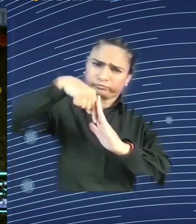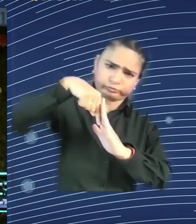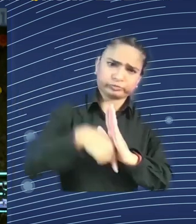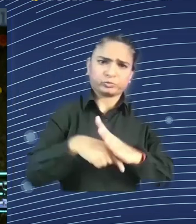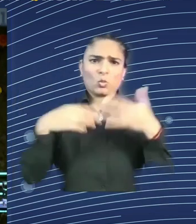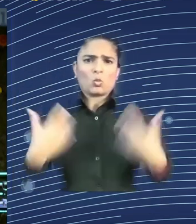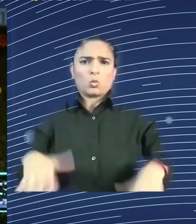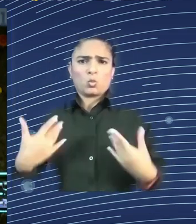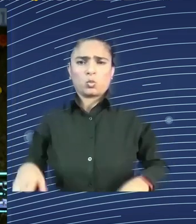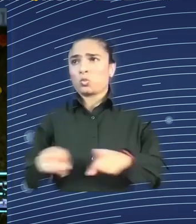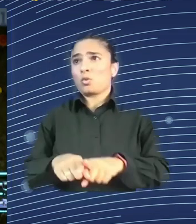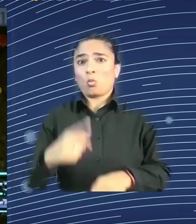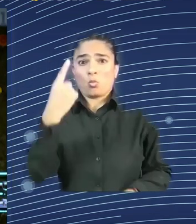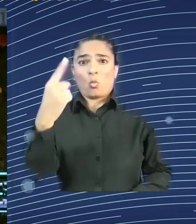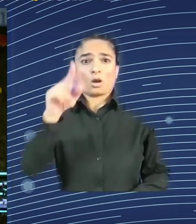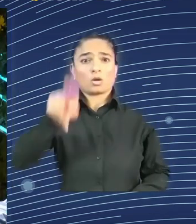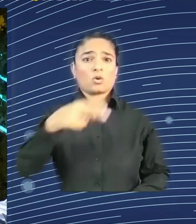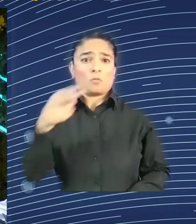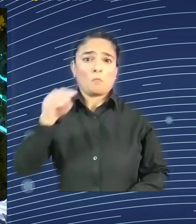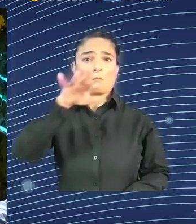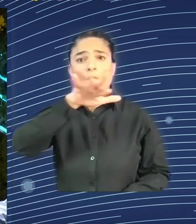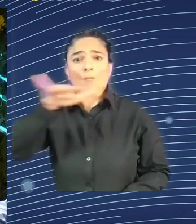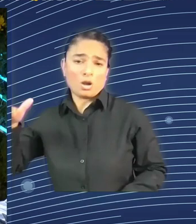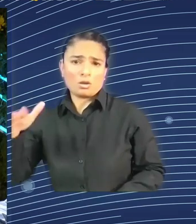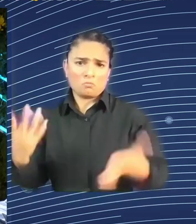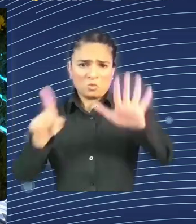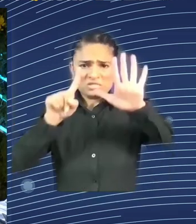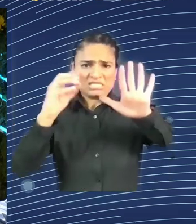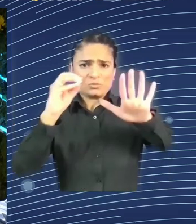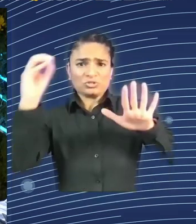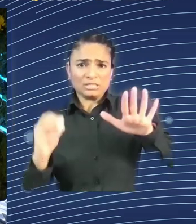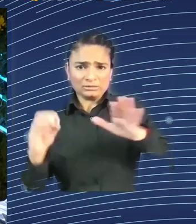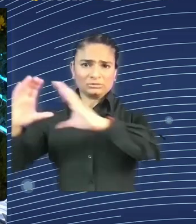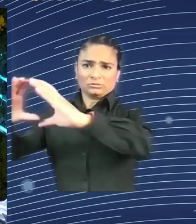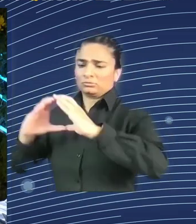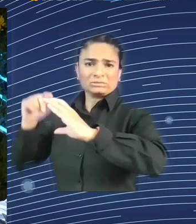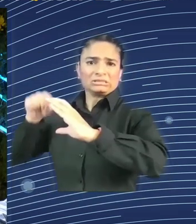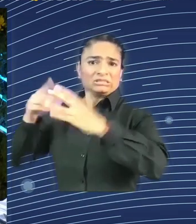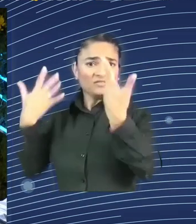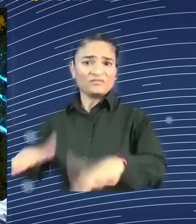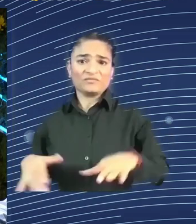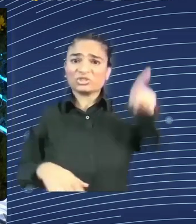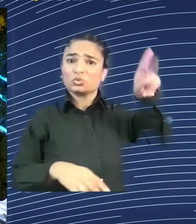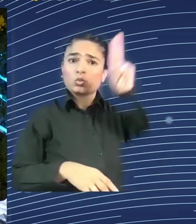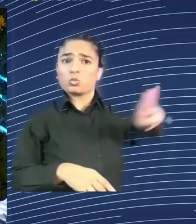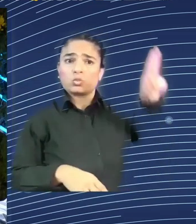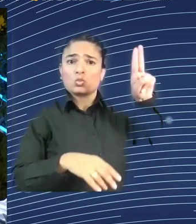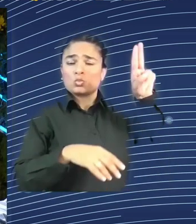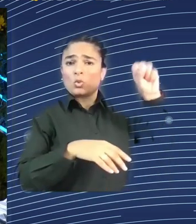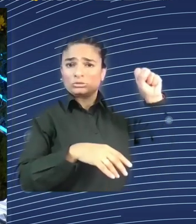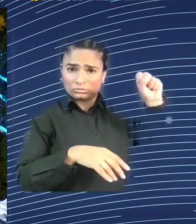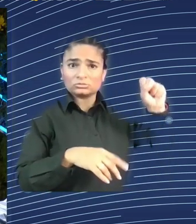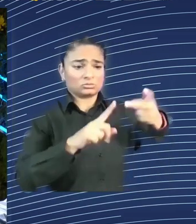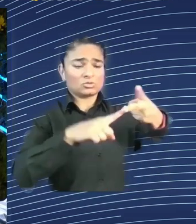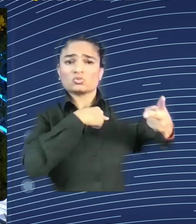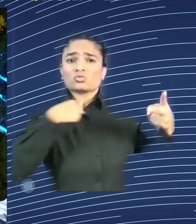by VCs from the US and China instead of European VCs, which means that a lot of this knowledge